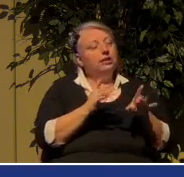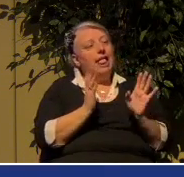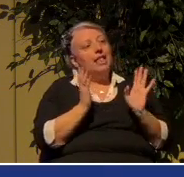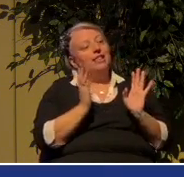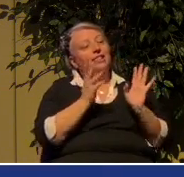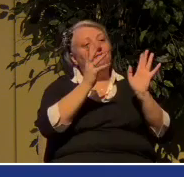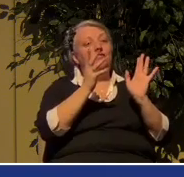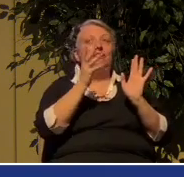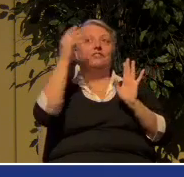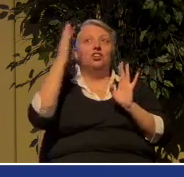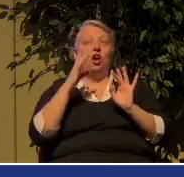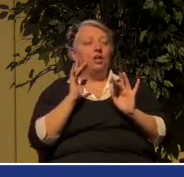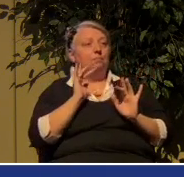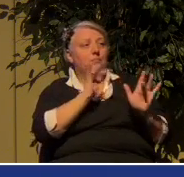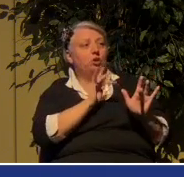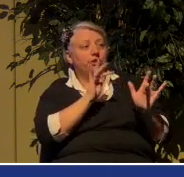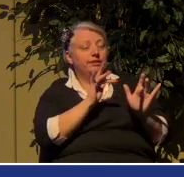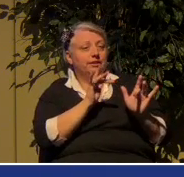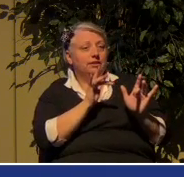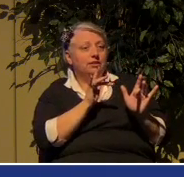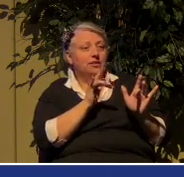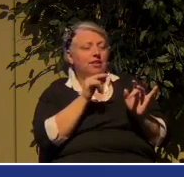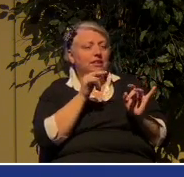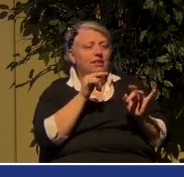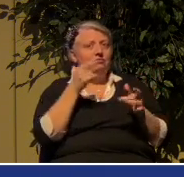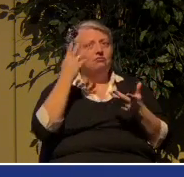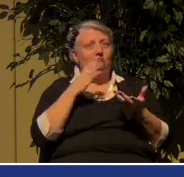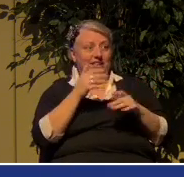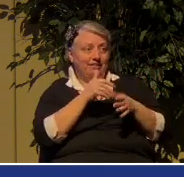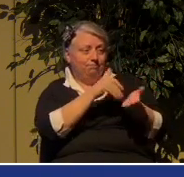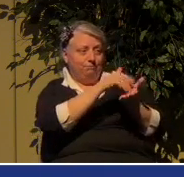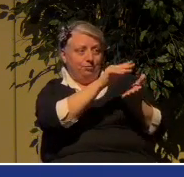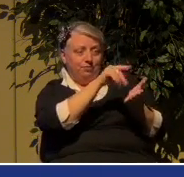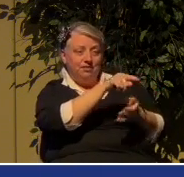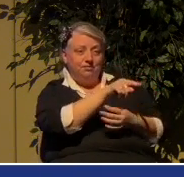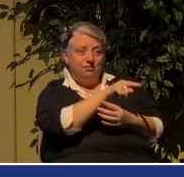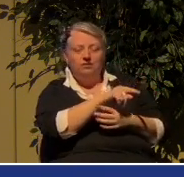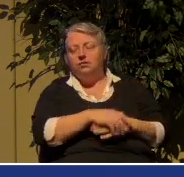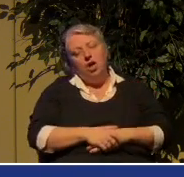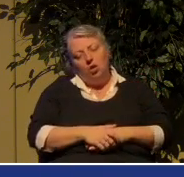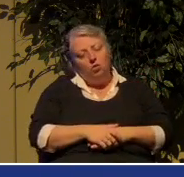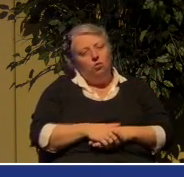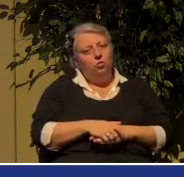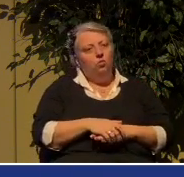mercy of God who didn't want him? Not at all.